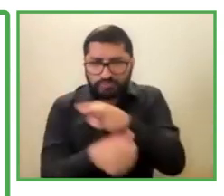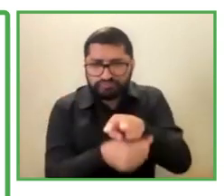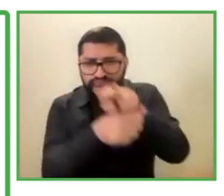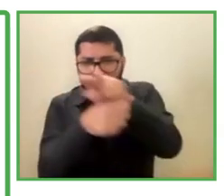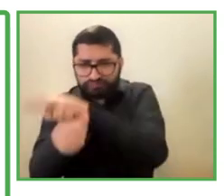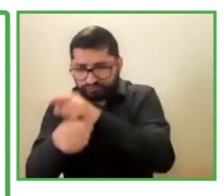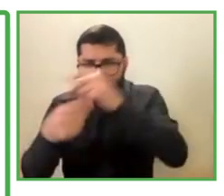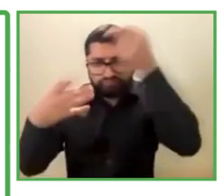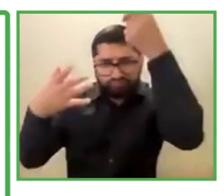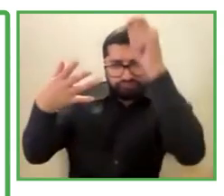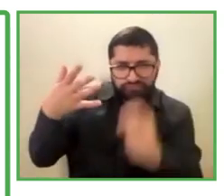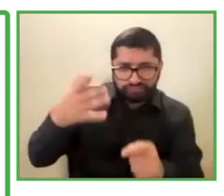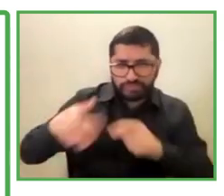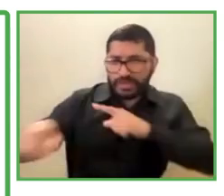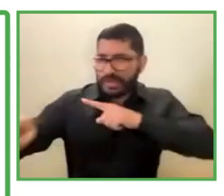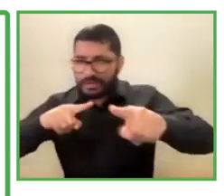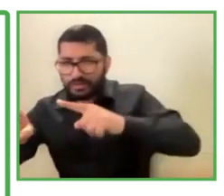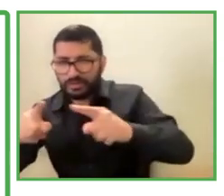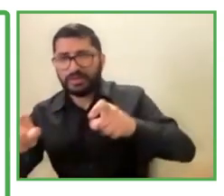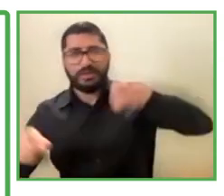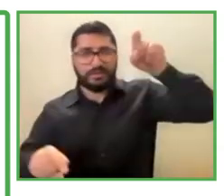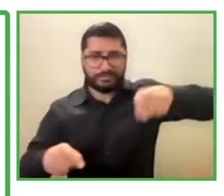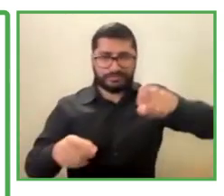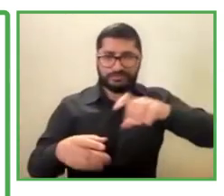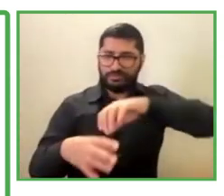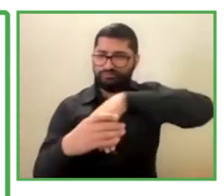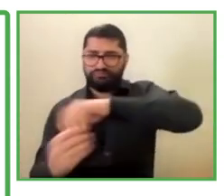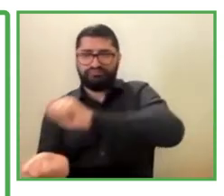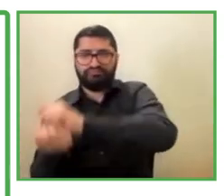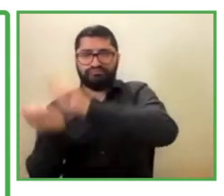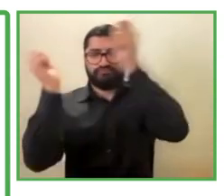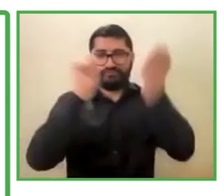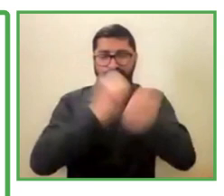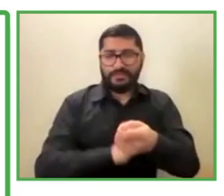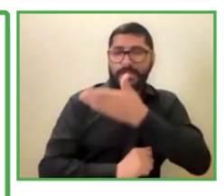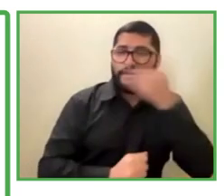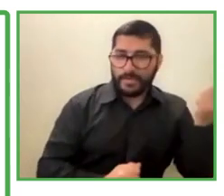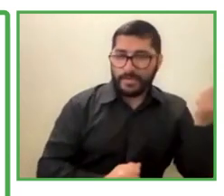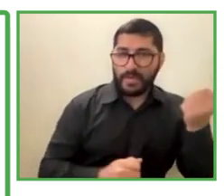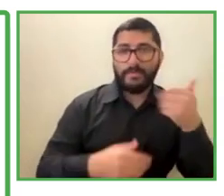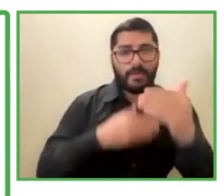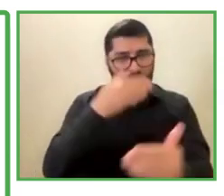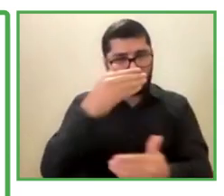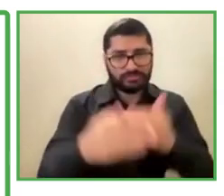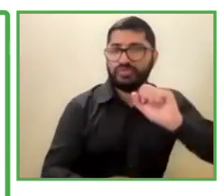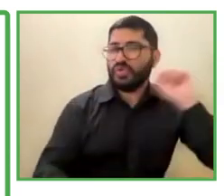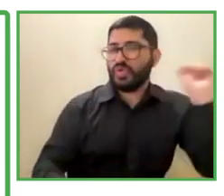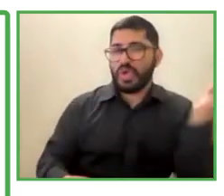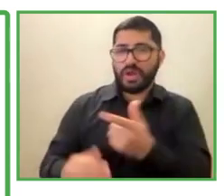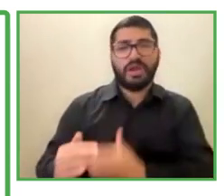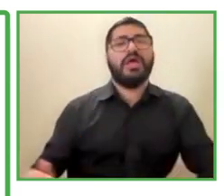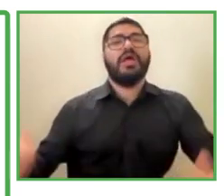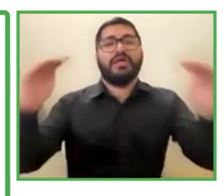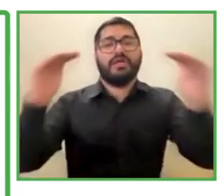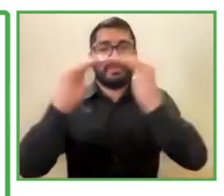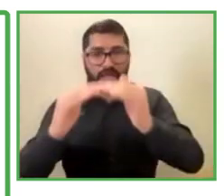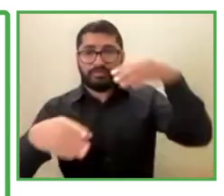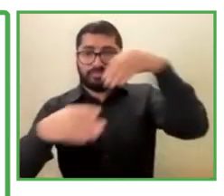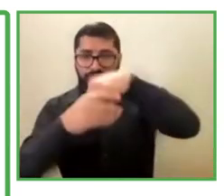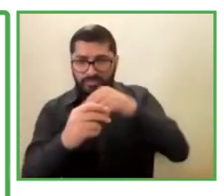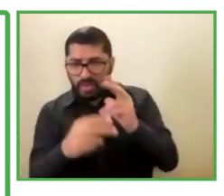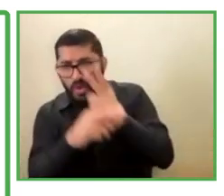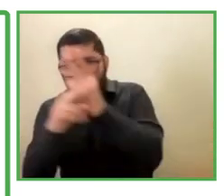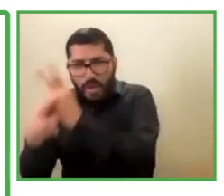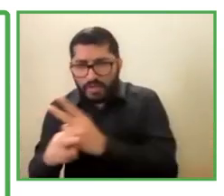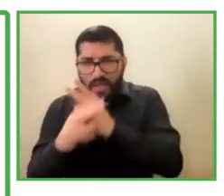manage the needs. Reasonable adjustments. So that these processes are granted. With equality.